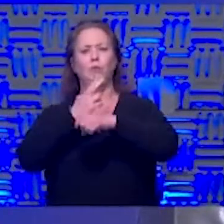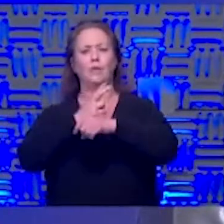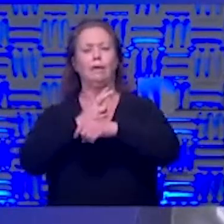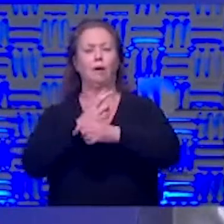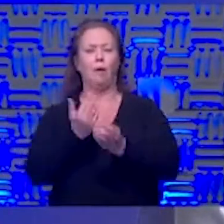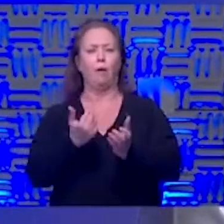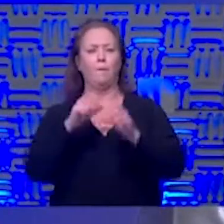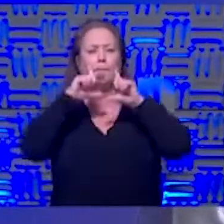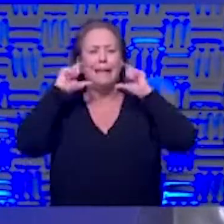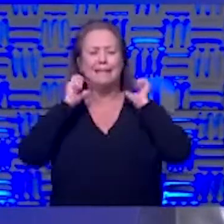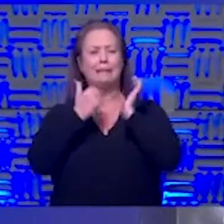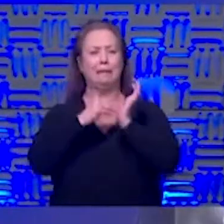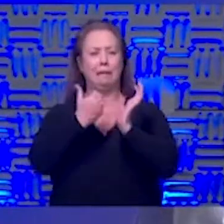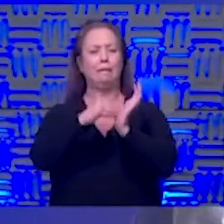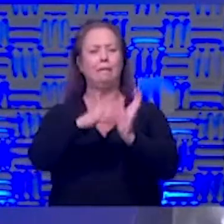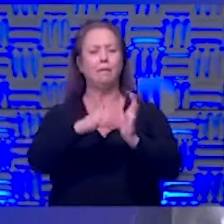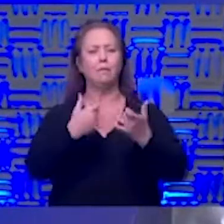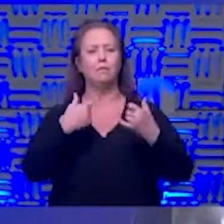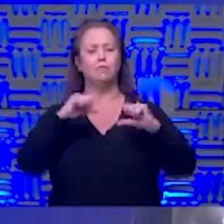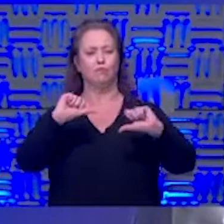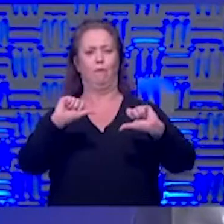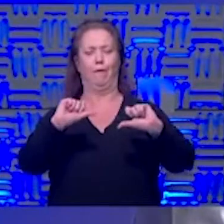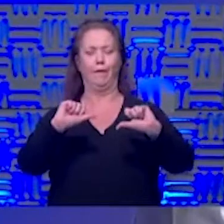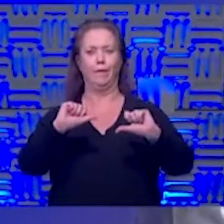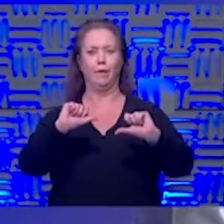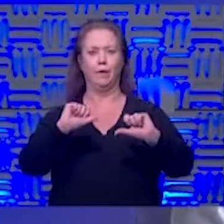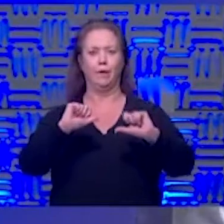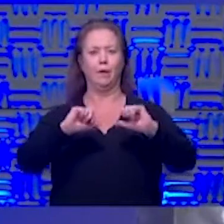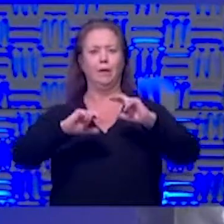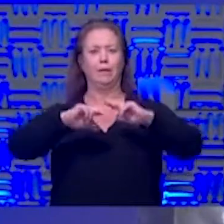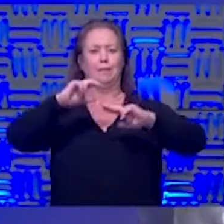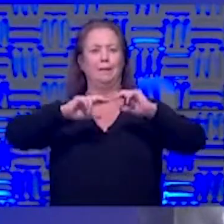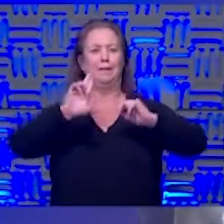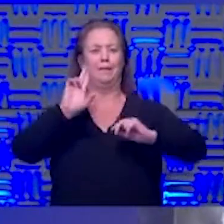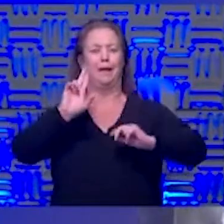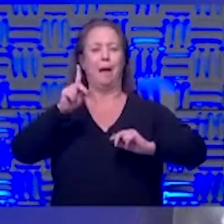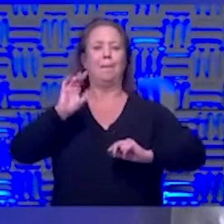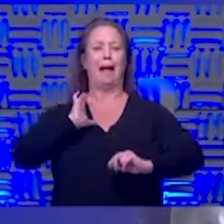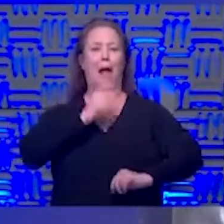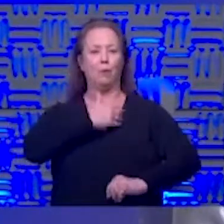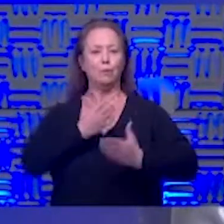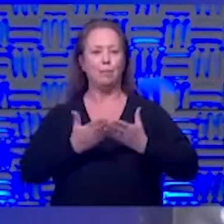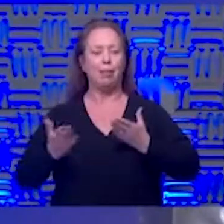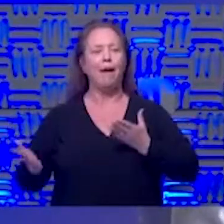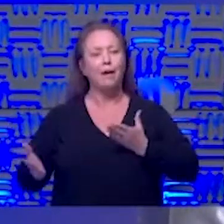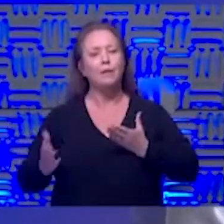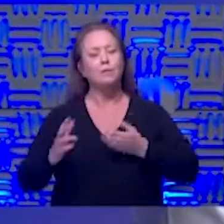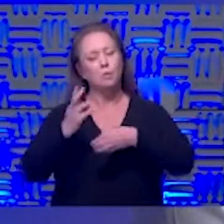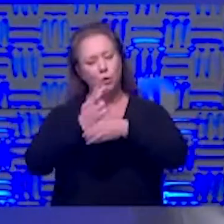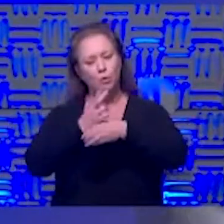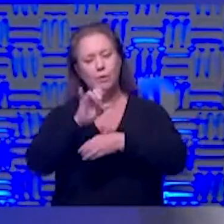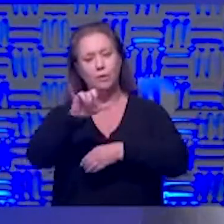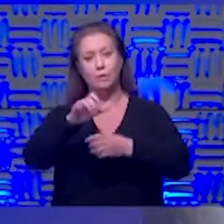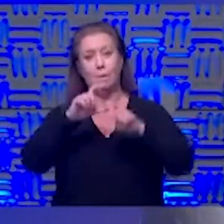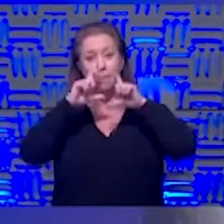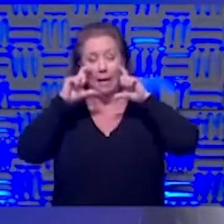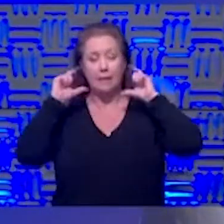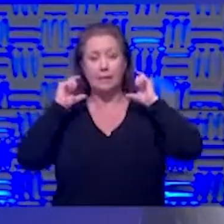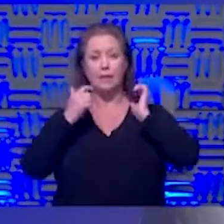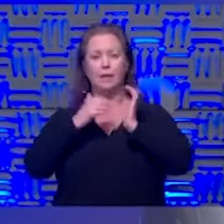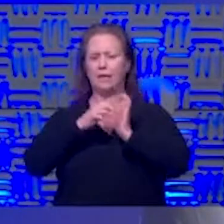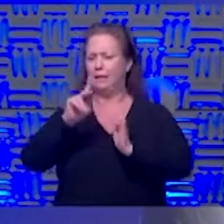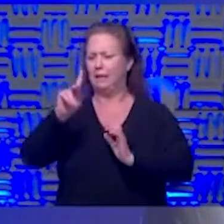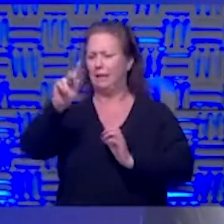n95s in an effort to really build up our ppe supply chain so we are using them we aren't using this